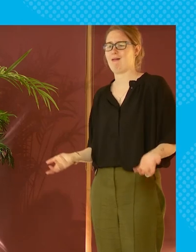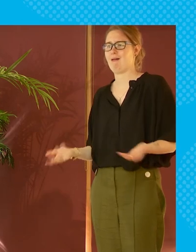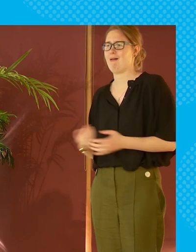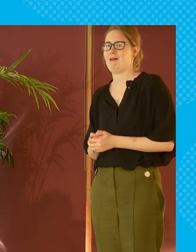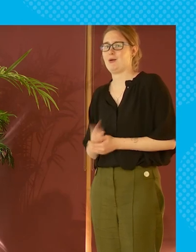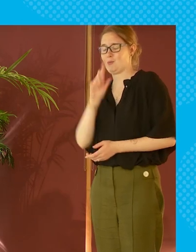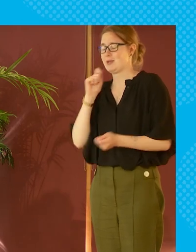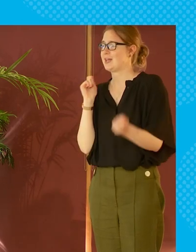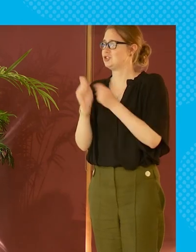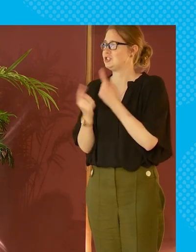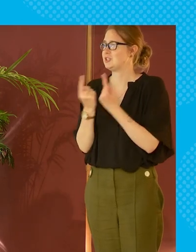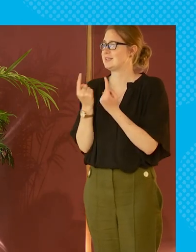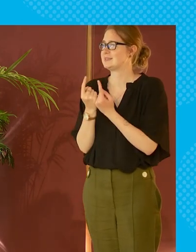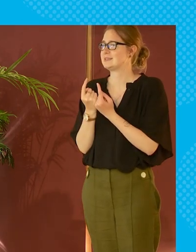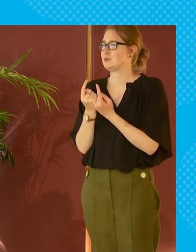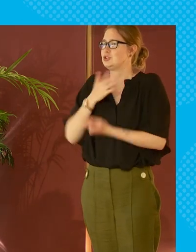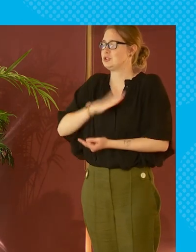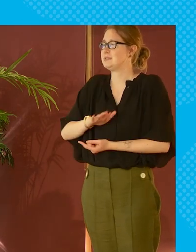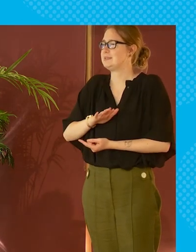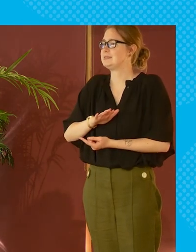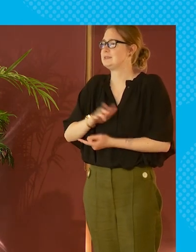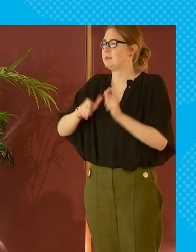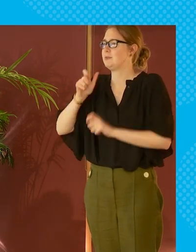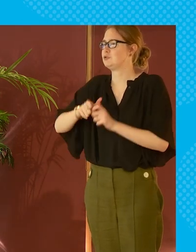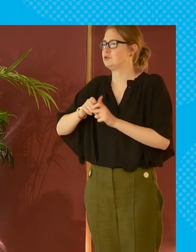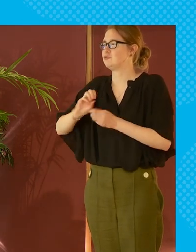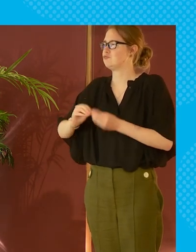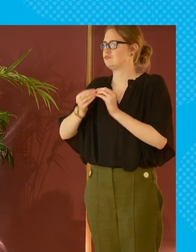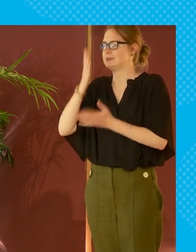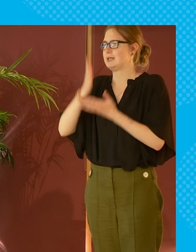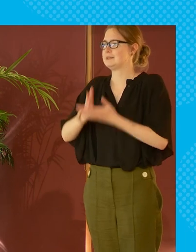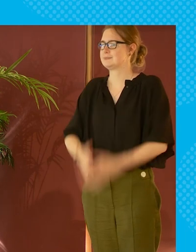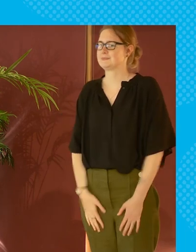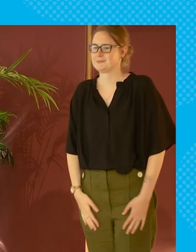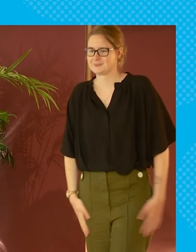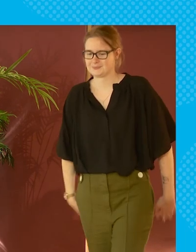you know these we can change these things just requires people to make better decisions